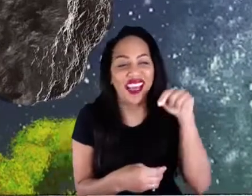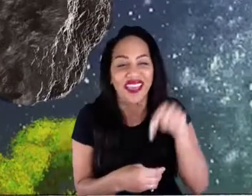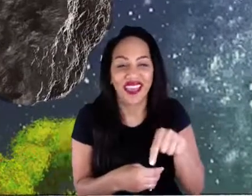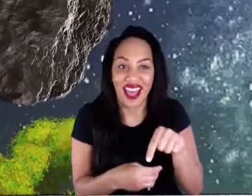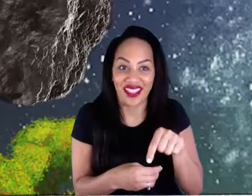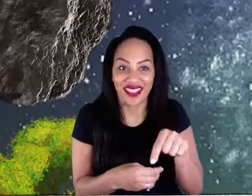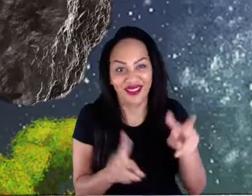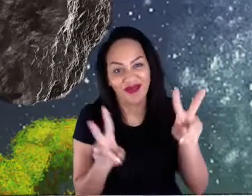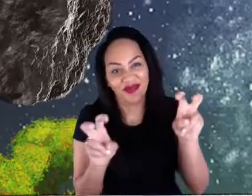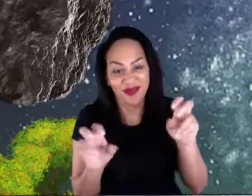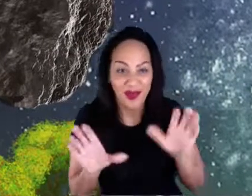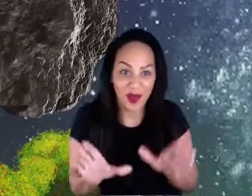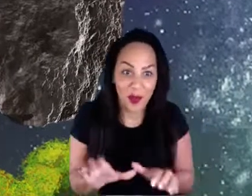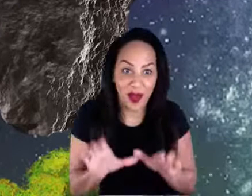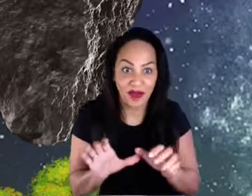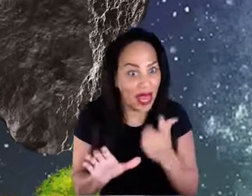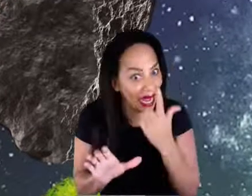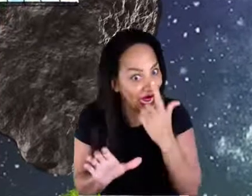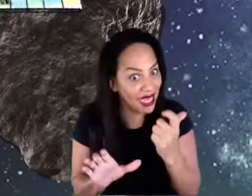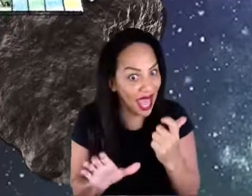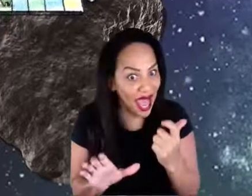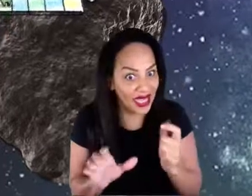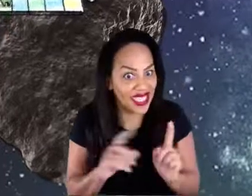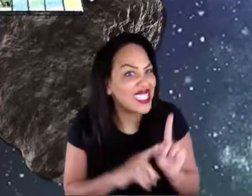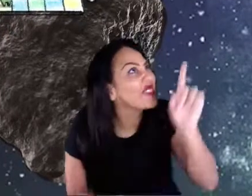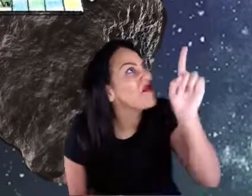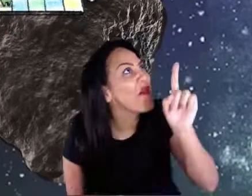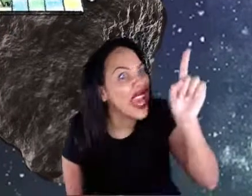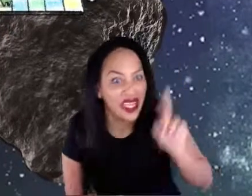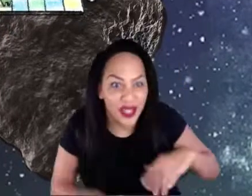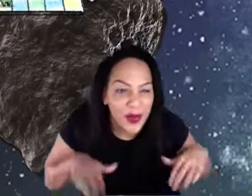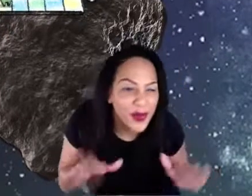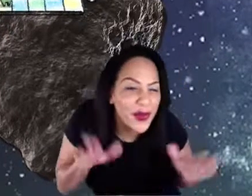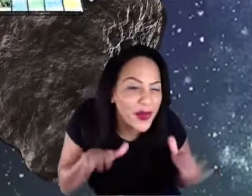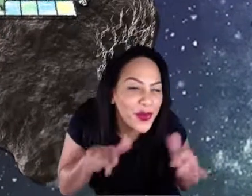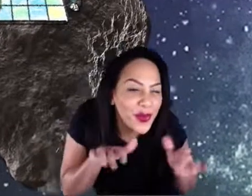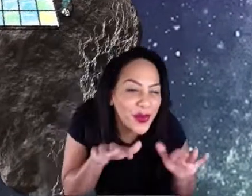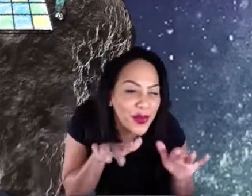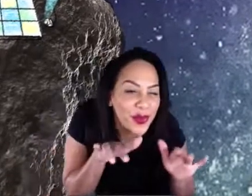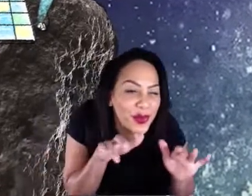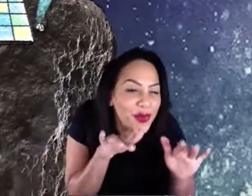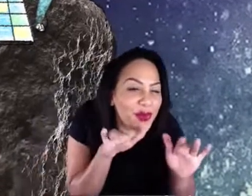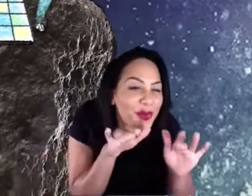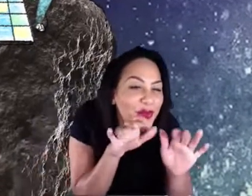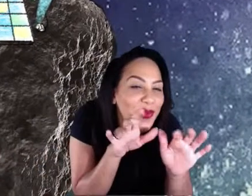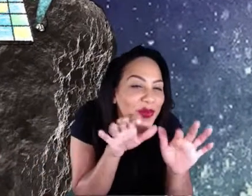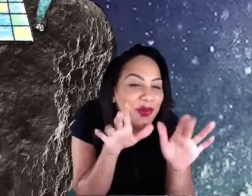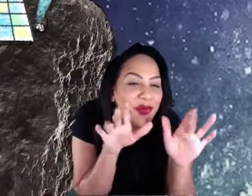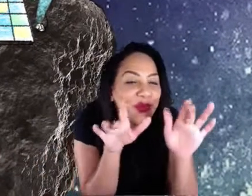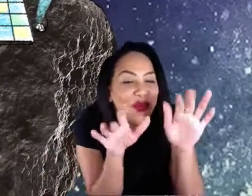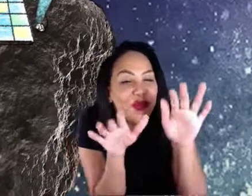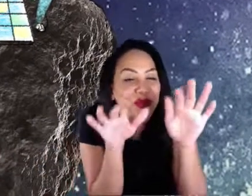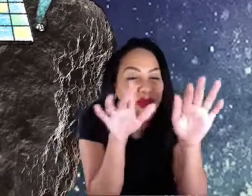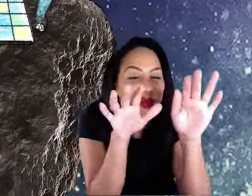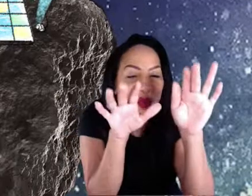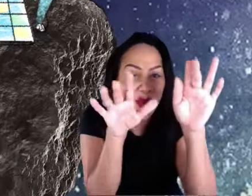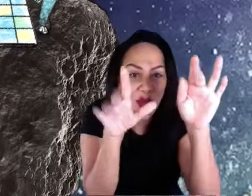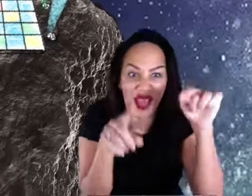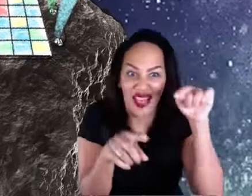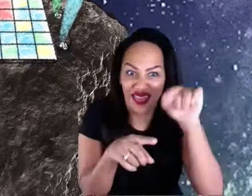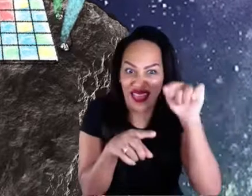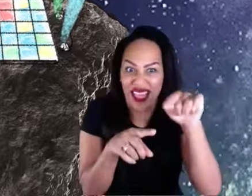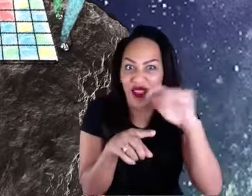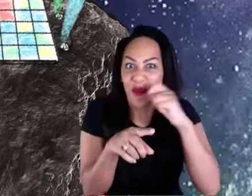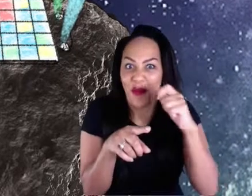space. This was for the children's world. And so we created a little party. And this will have music eventually, but this will be the finale